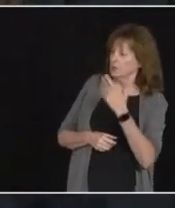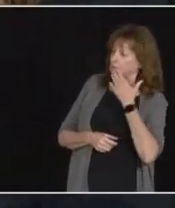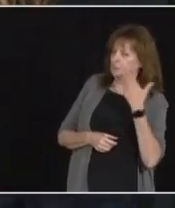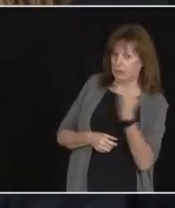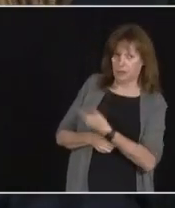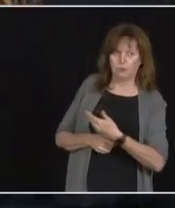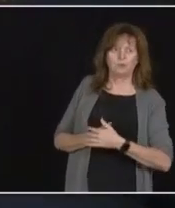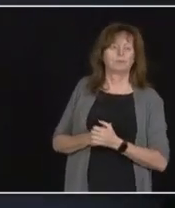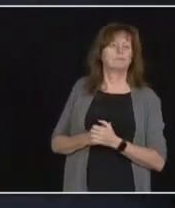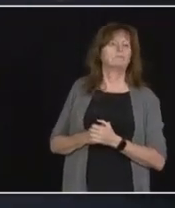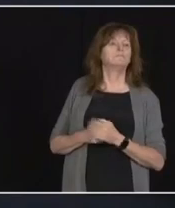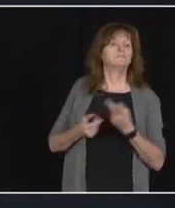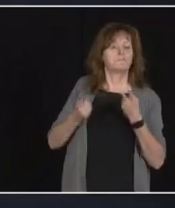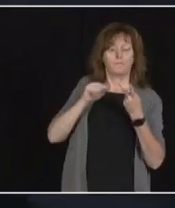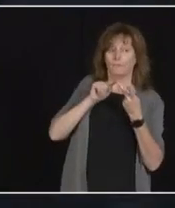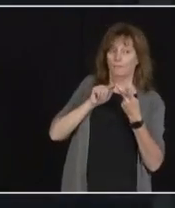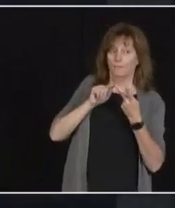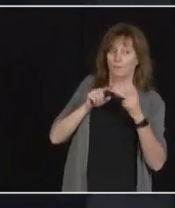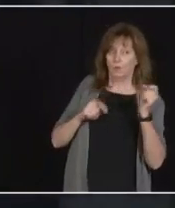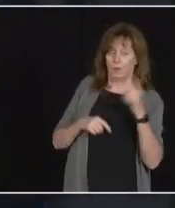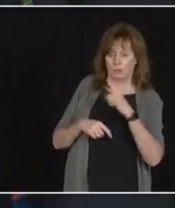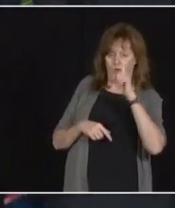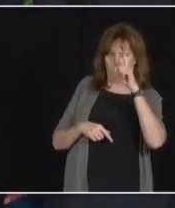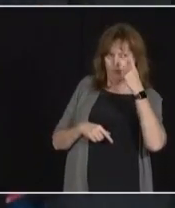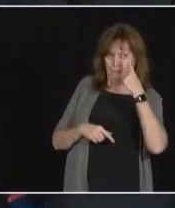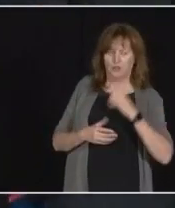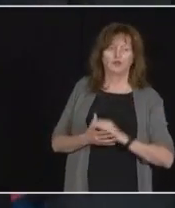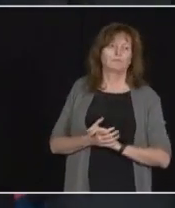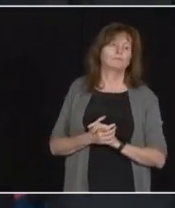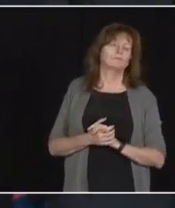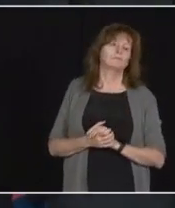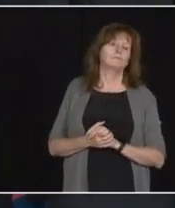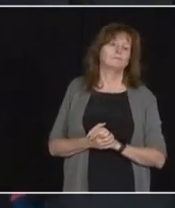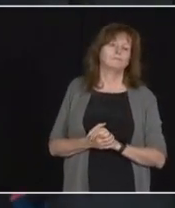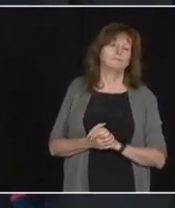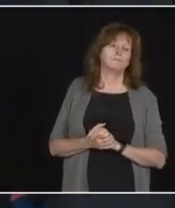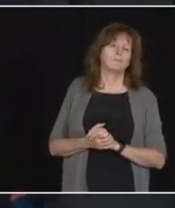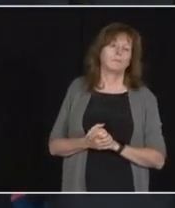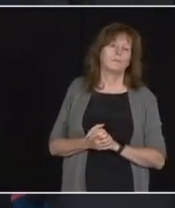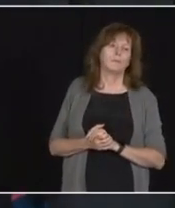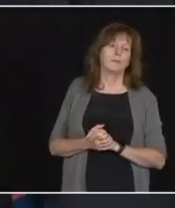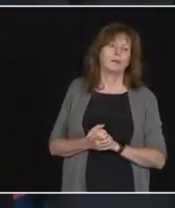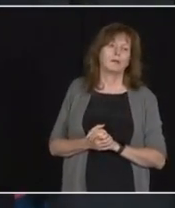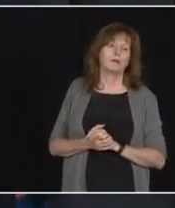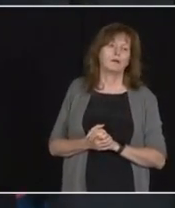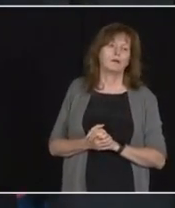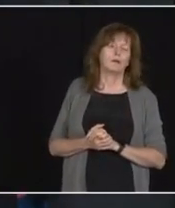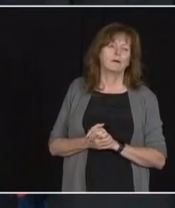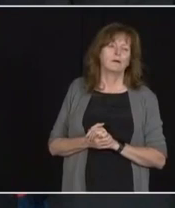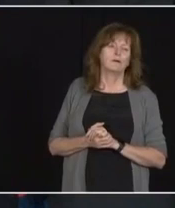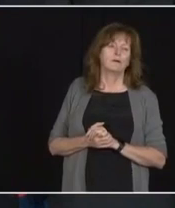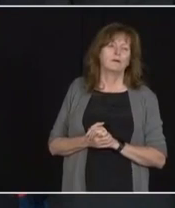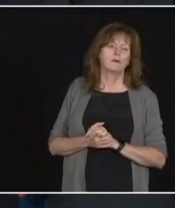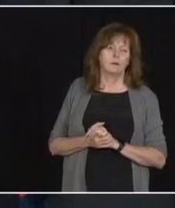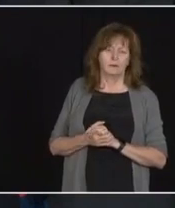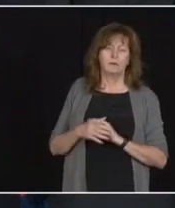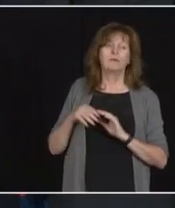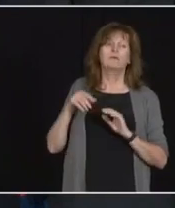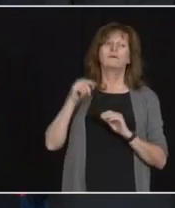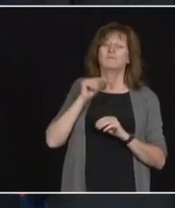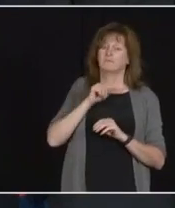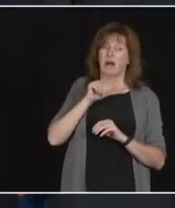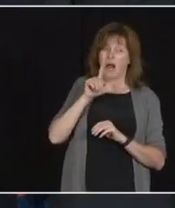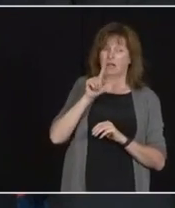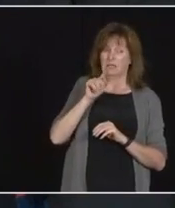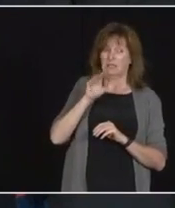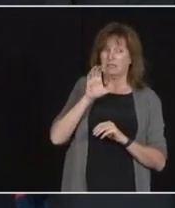next question is for premier Ford. Surrounding long-term care. And premier, I know you promised to put an iron ring